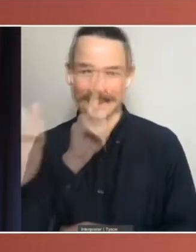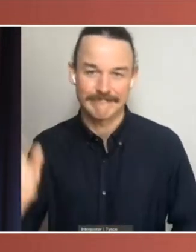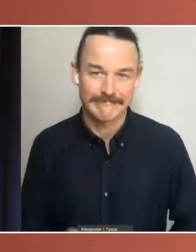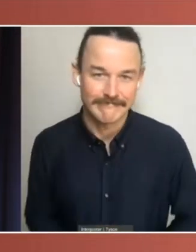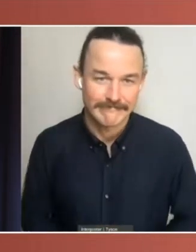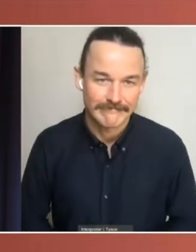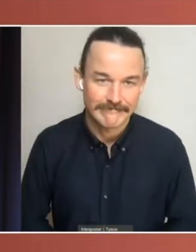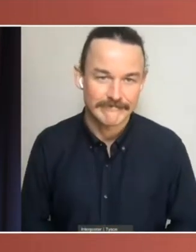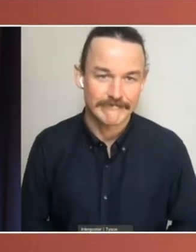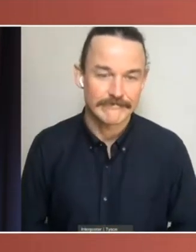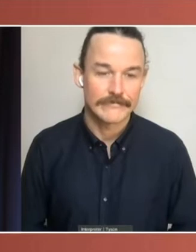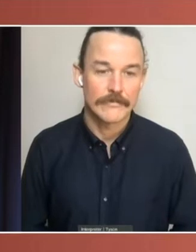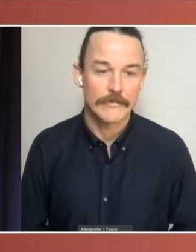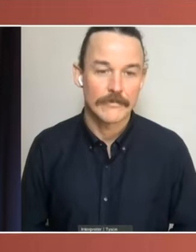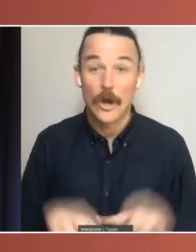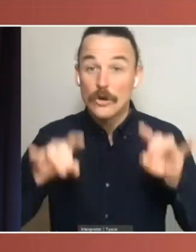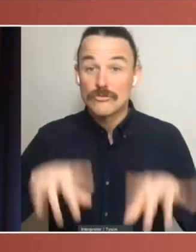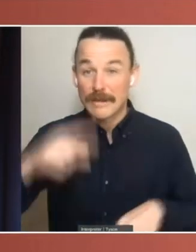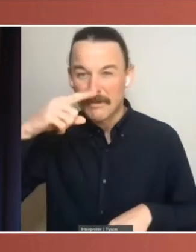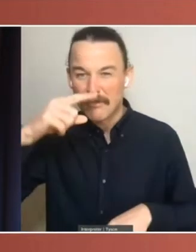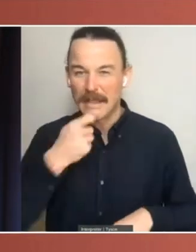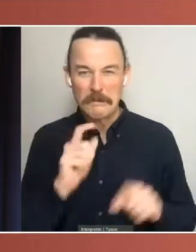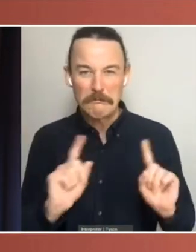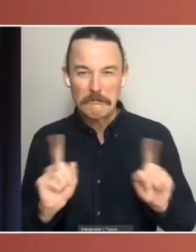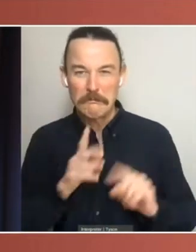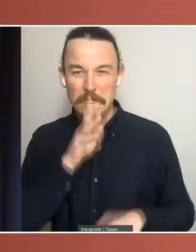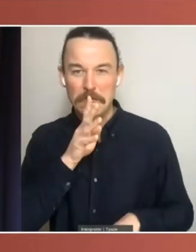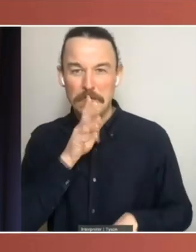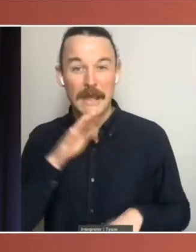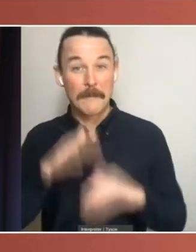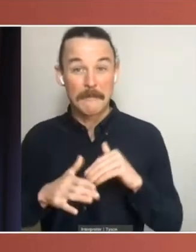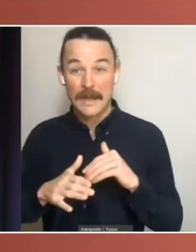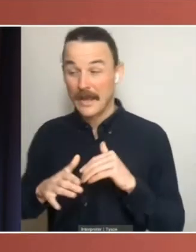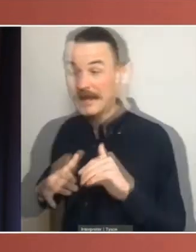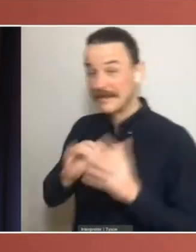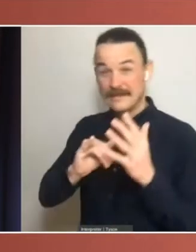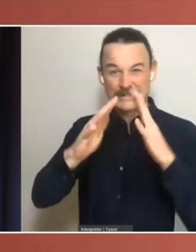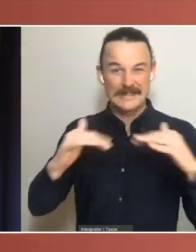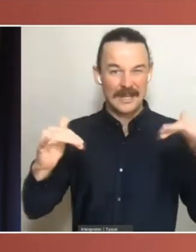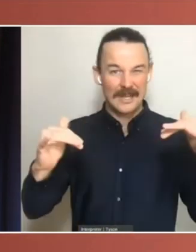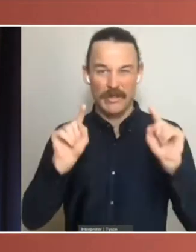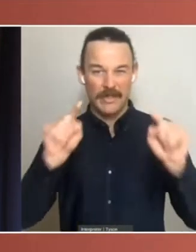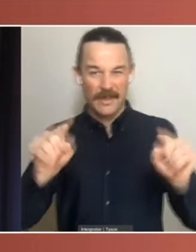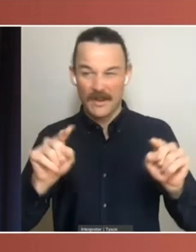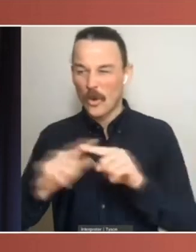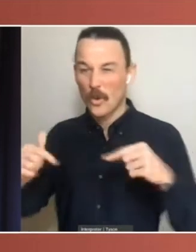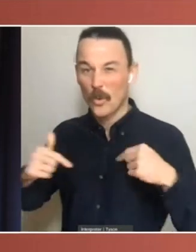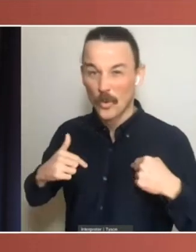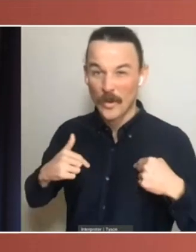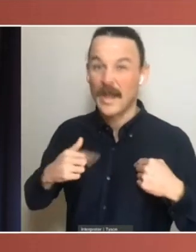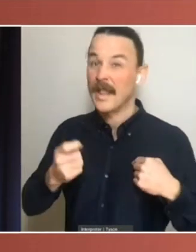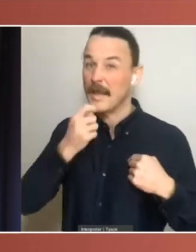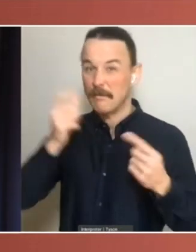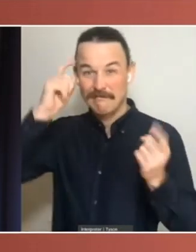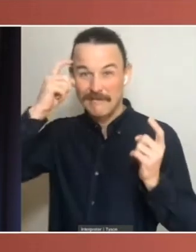Australians' confusion about the Senate would be less concerning if the Senate were not an important part of our democracy. But the Senate